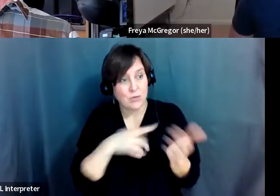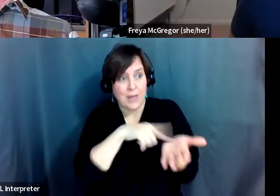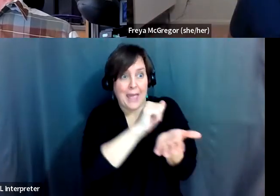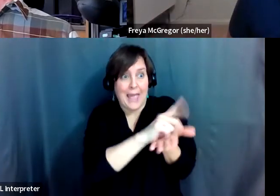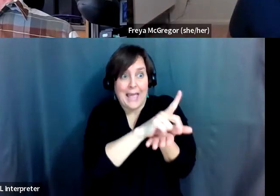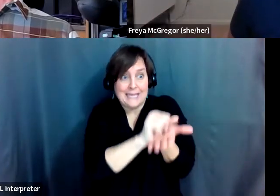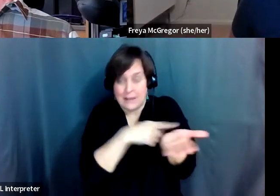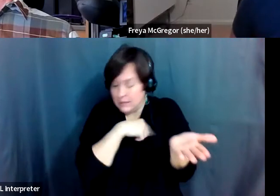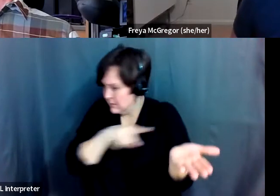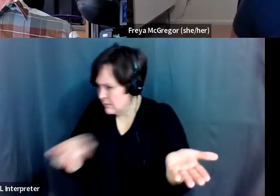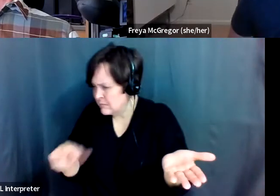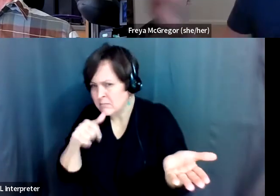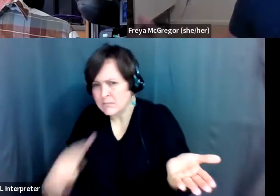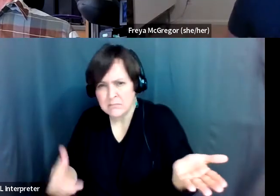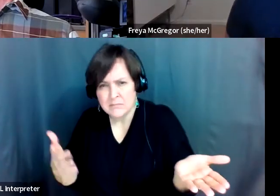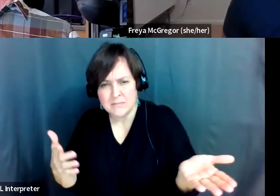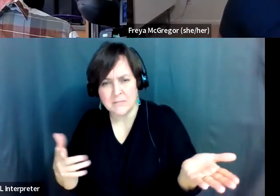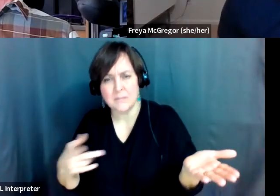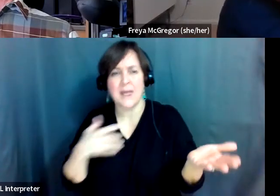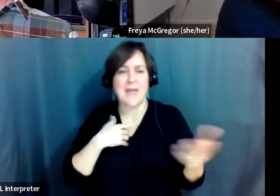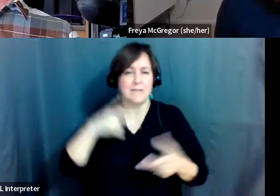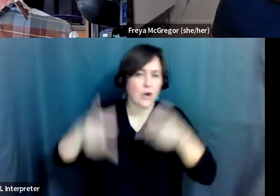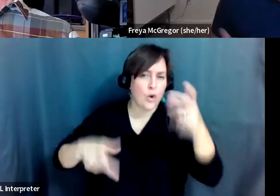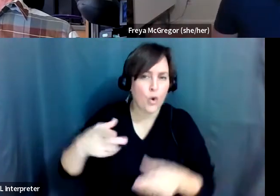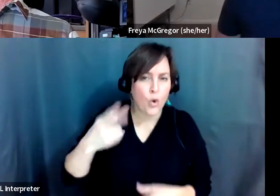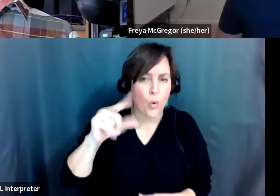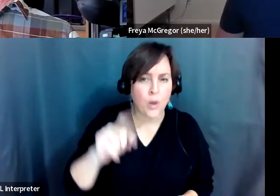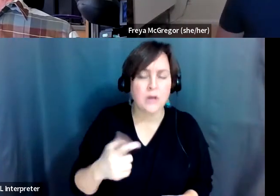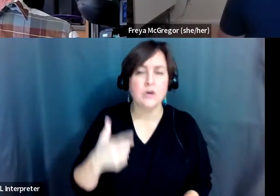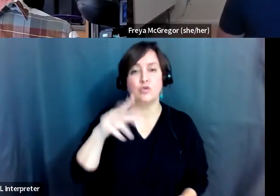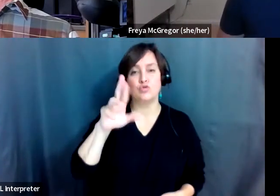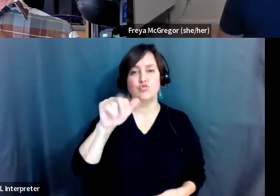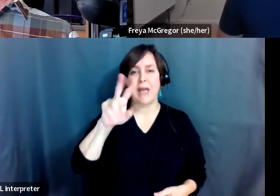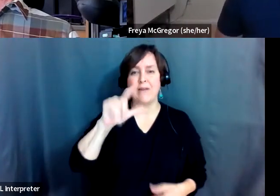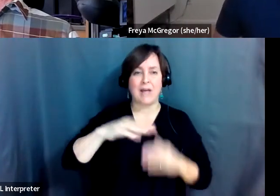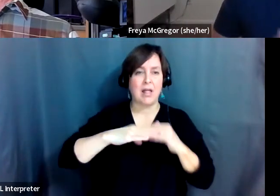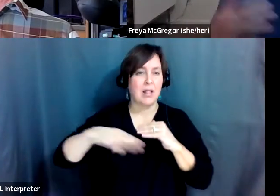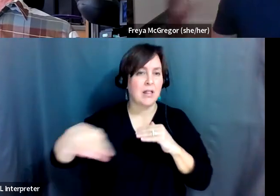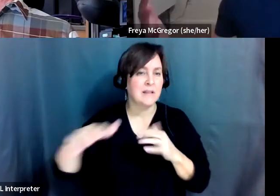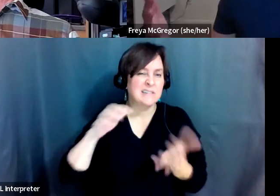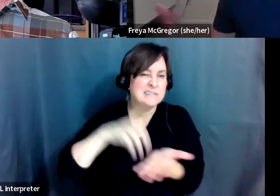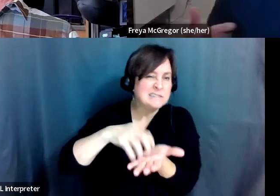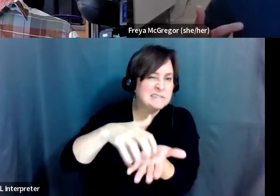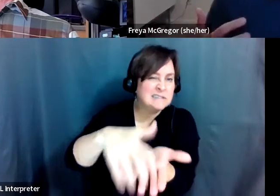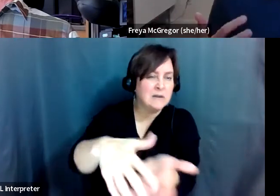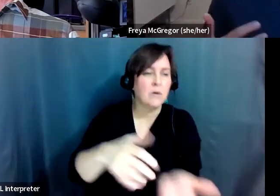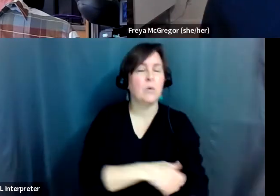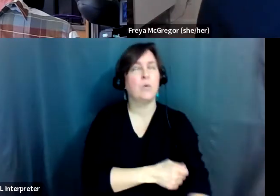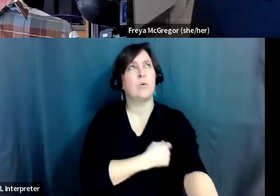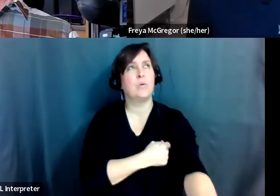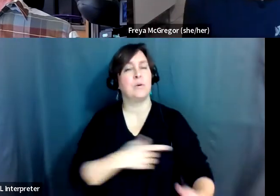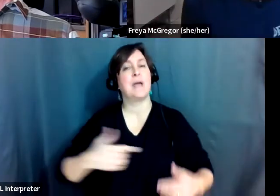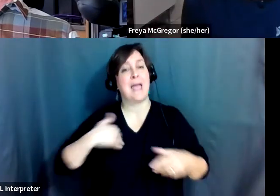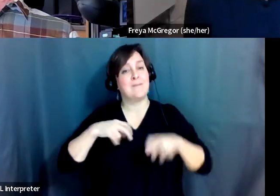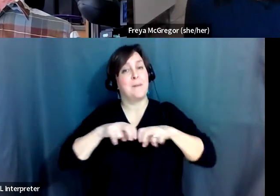such. Exactly. Um, with potholes or it's gravel, which is a really bad surface for most people, or, you know, there's benches,